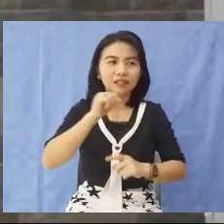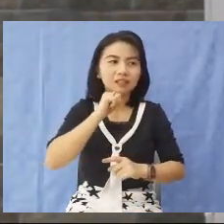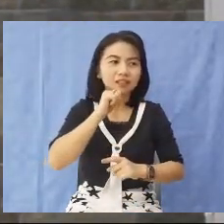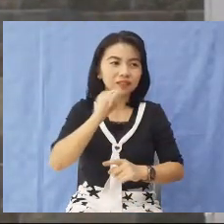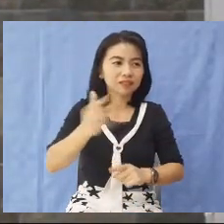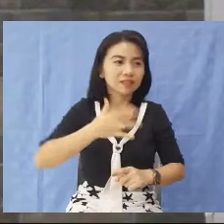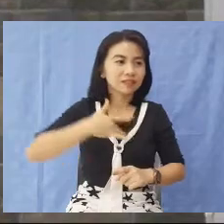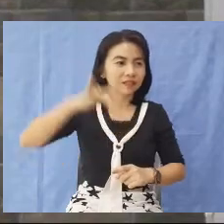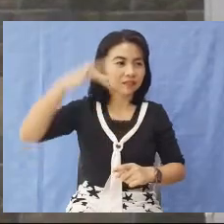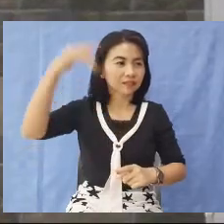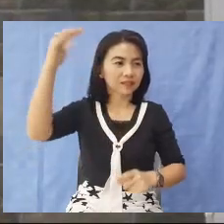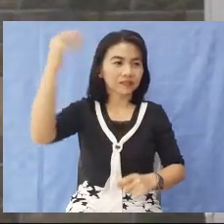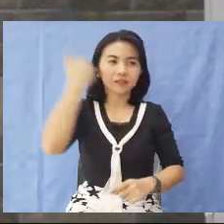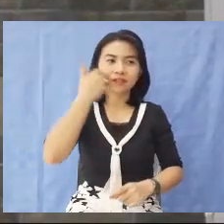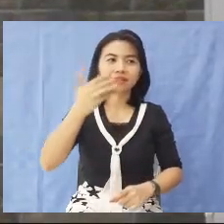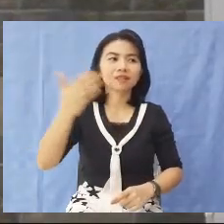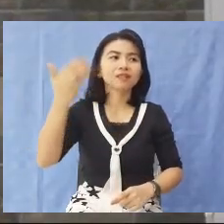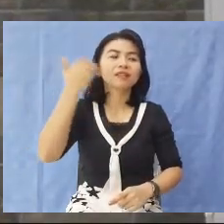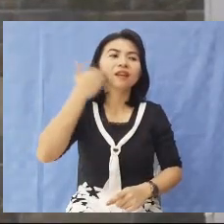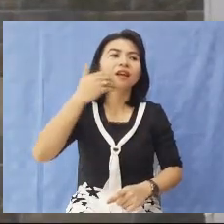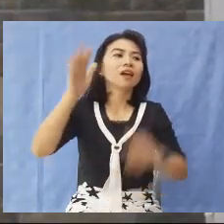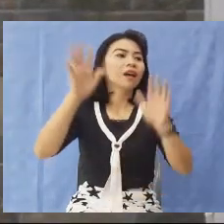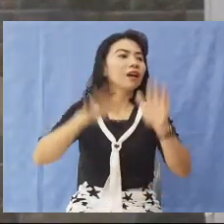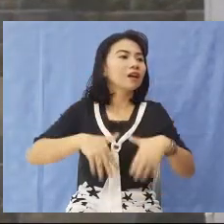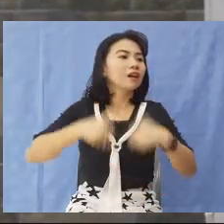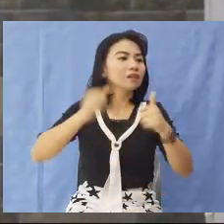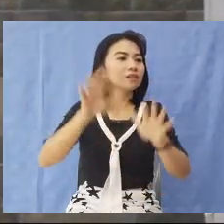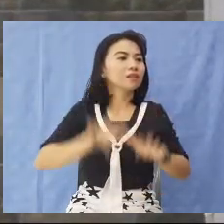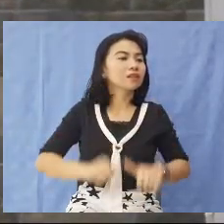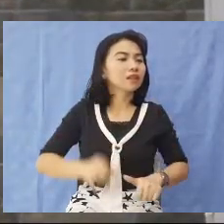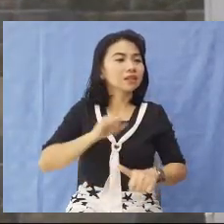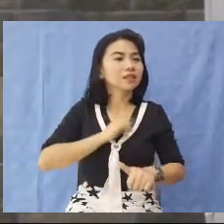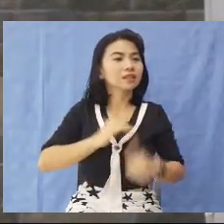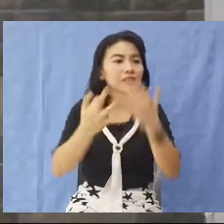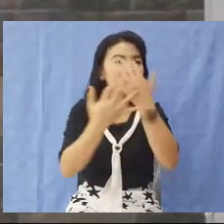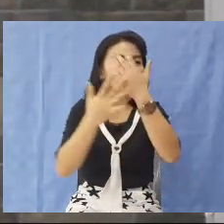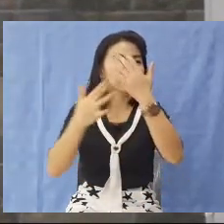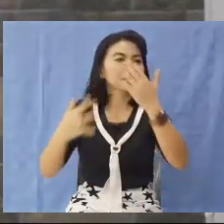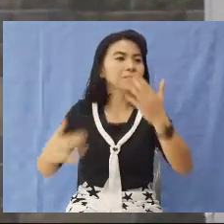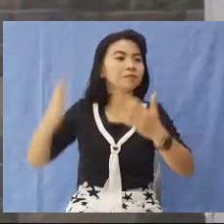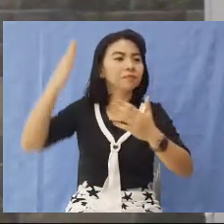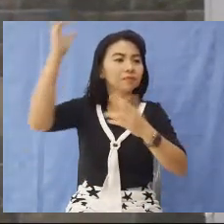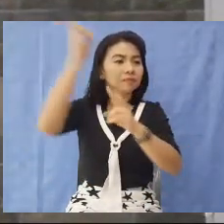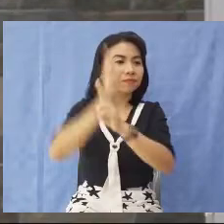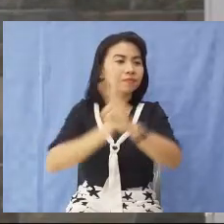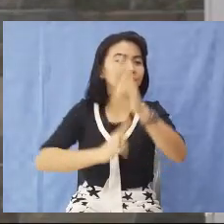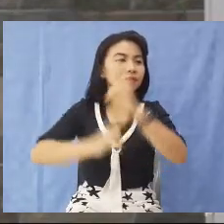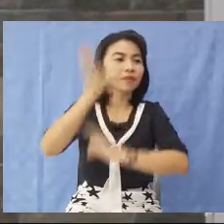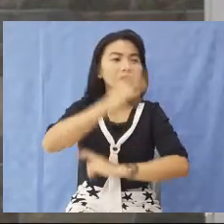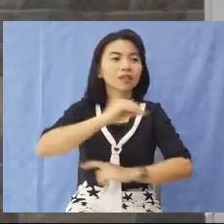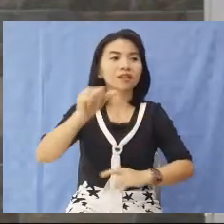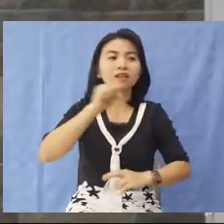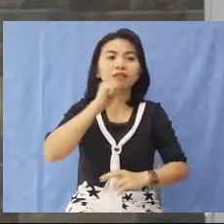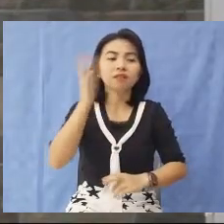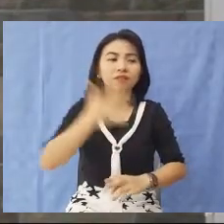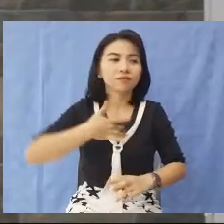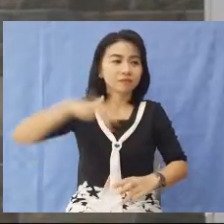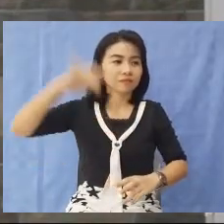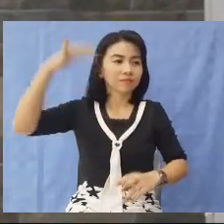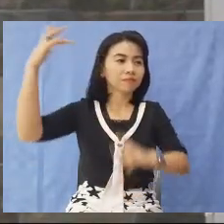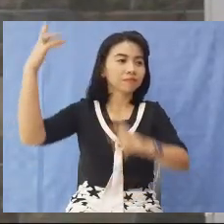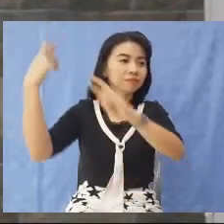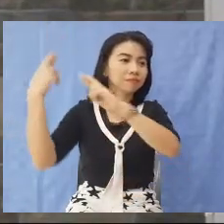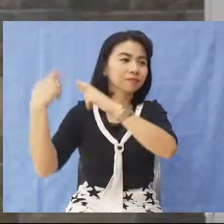and not feel ashamed? How could I see his pleading hands and not feel